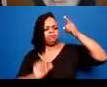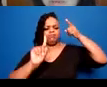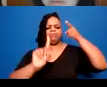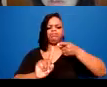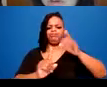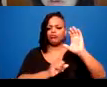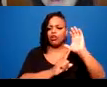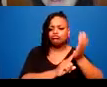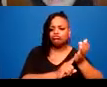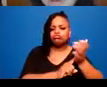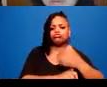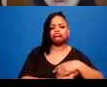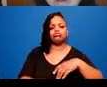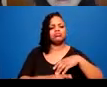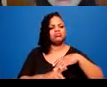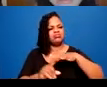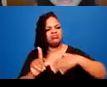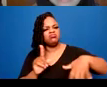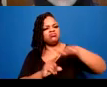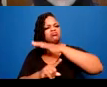invisible to those who are doing the work.